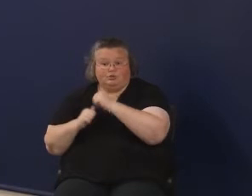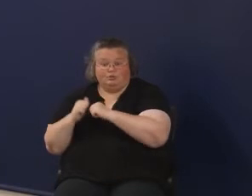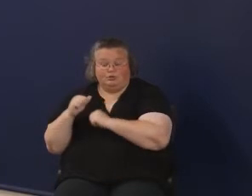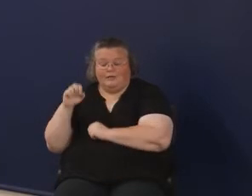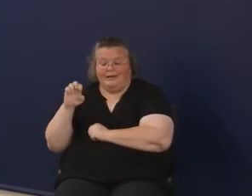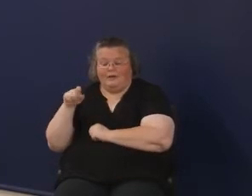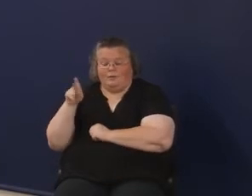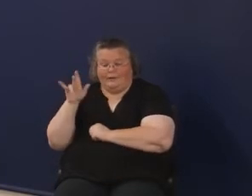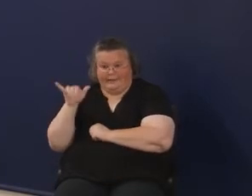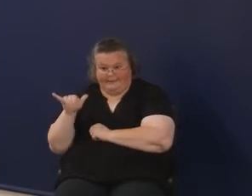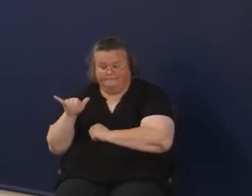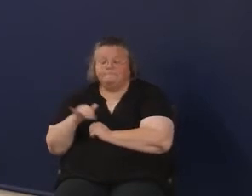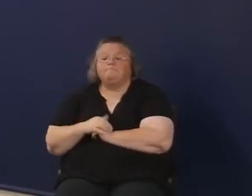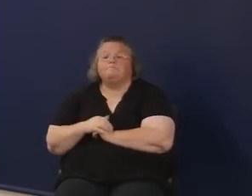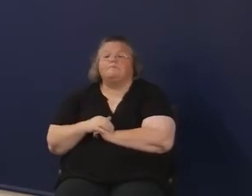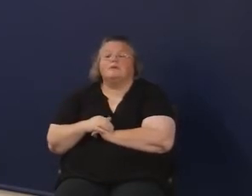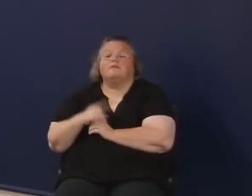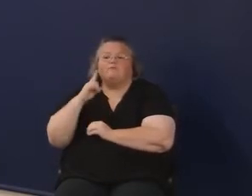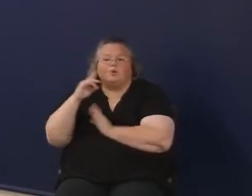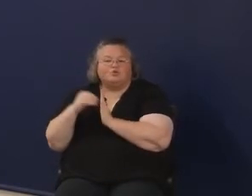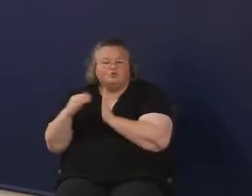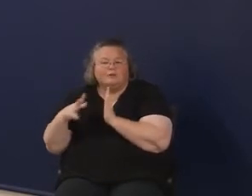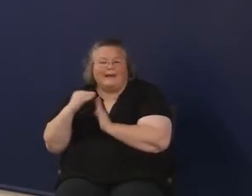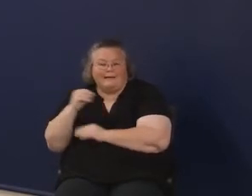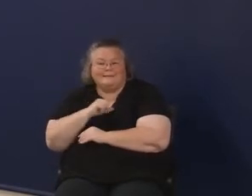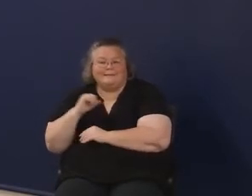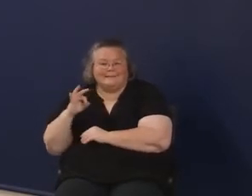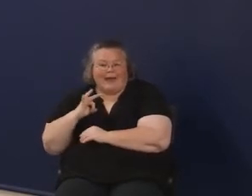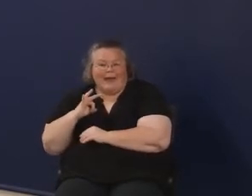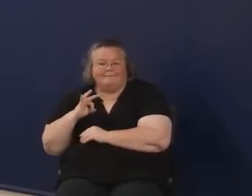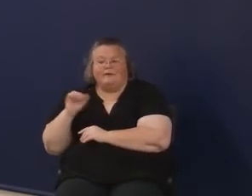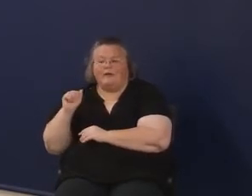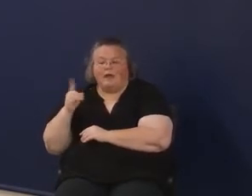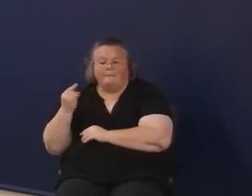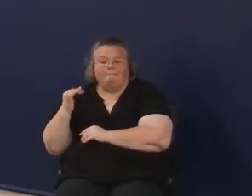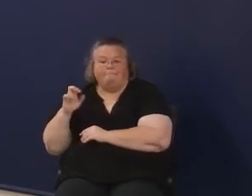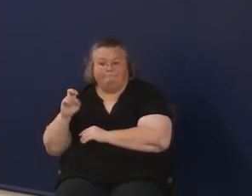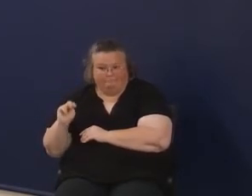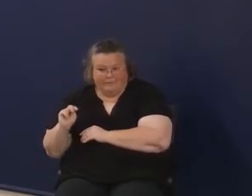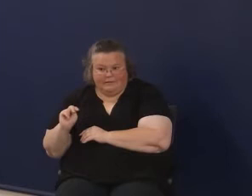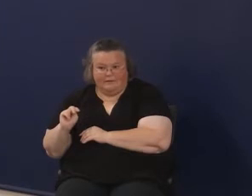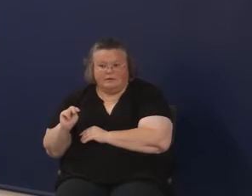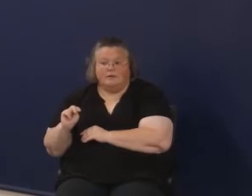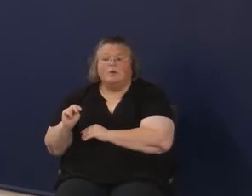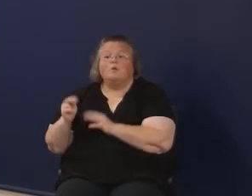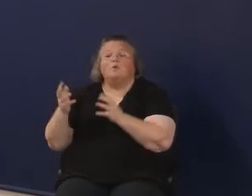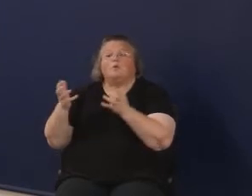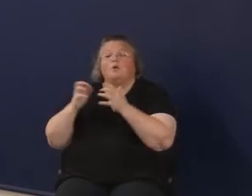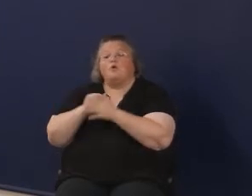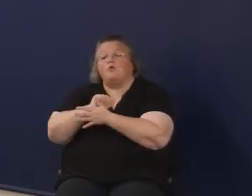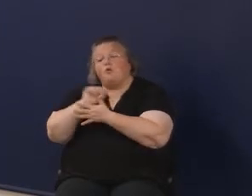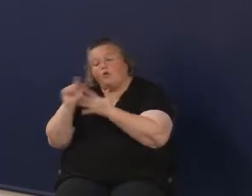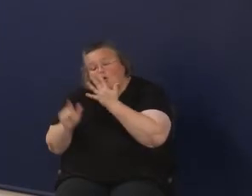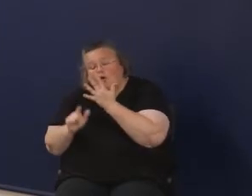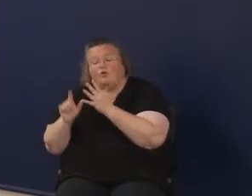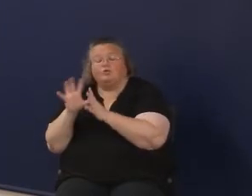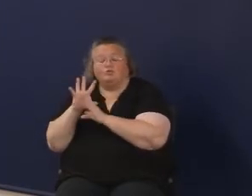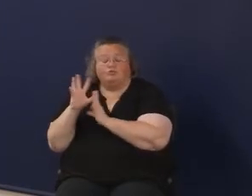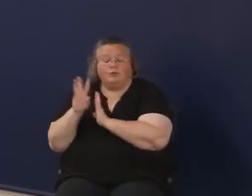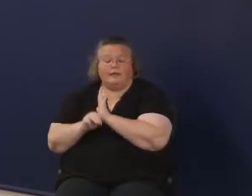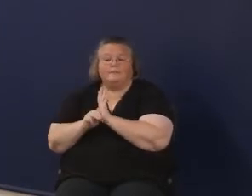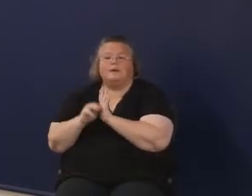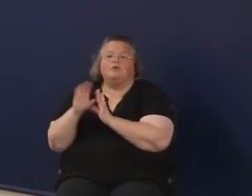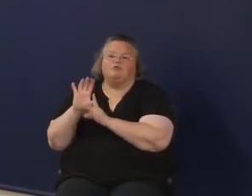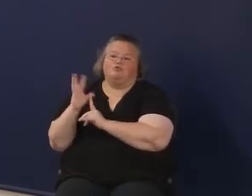for our students, for our staffs, and administrators. So we believe that all curriculum should be culturally